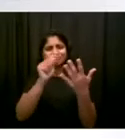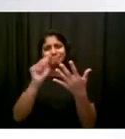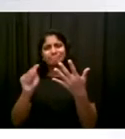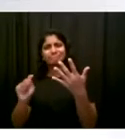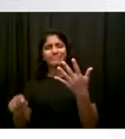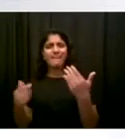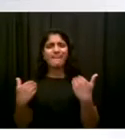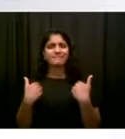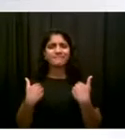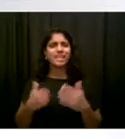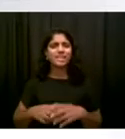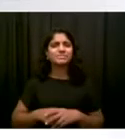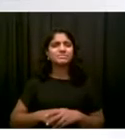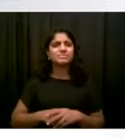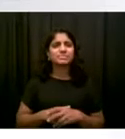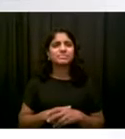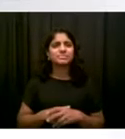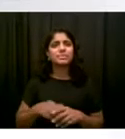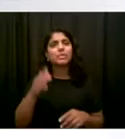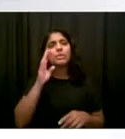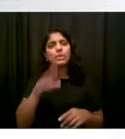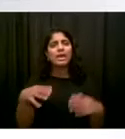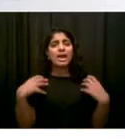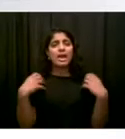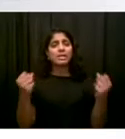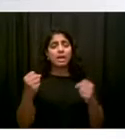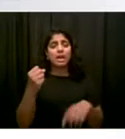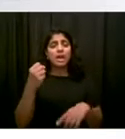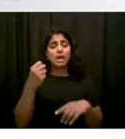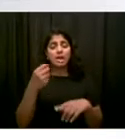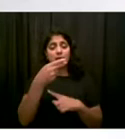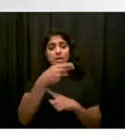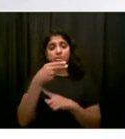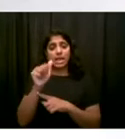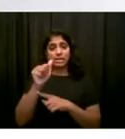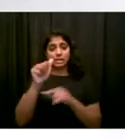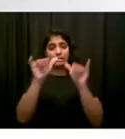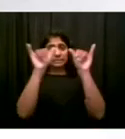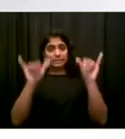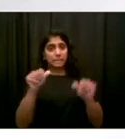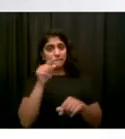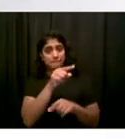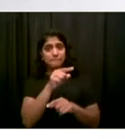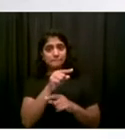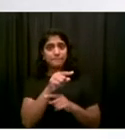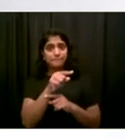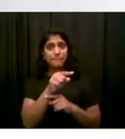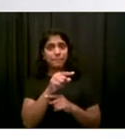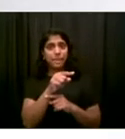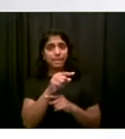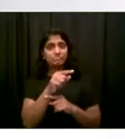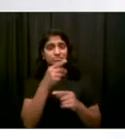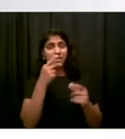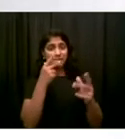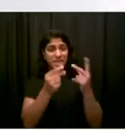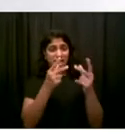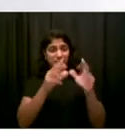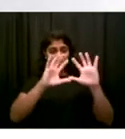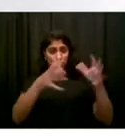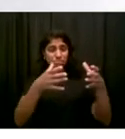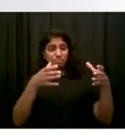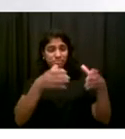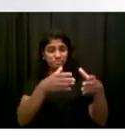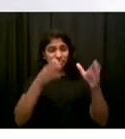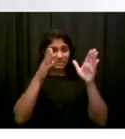% of the people that we vaccinated were people of color. That compares to the independent